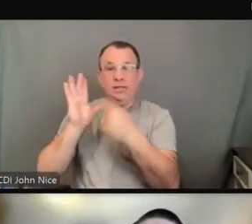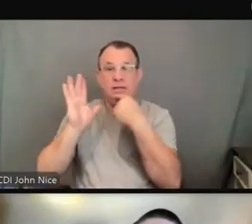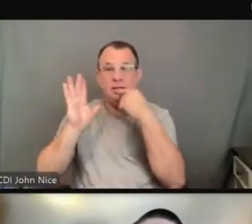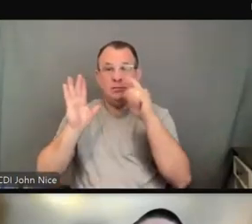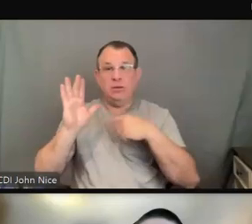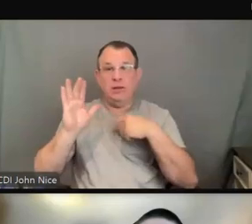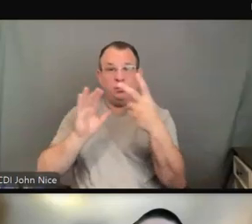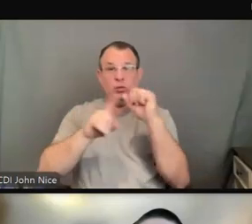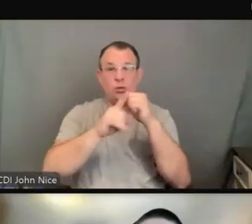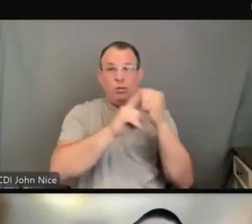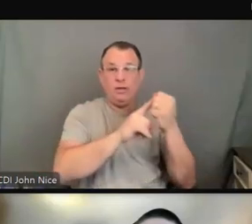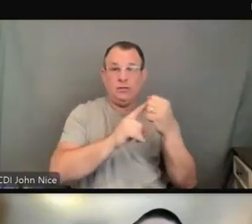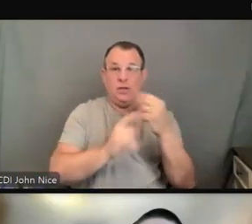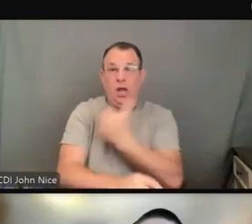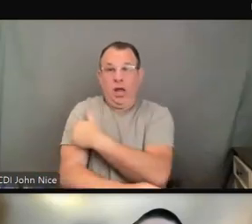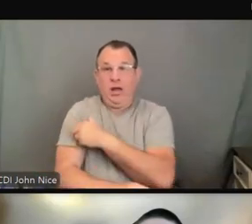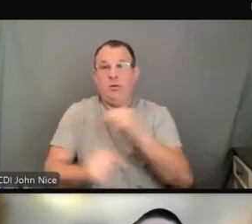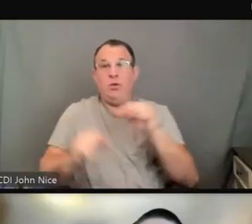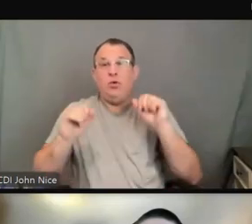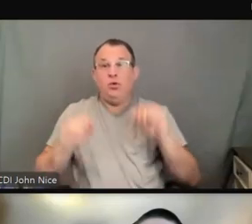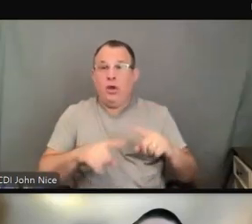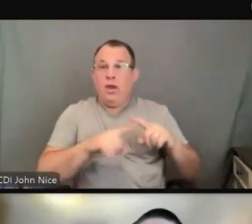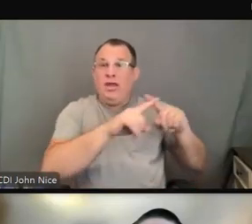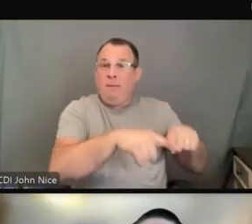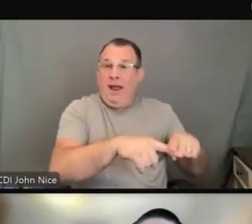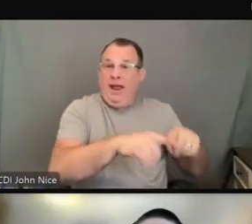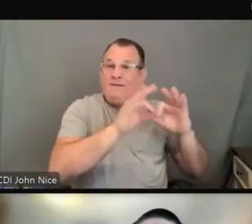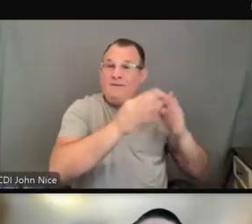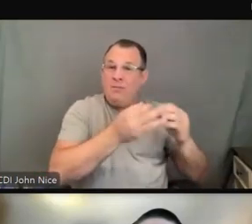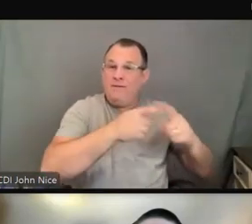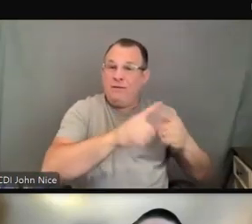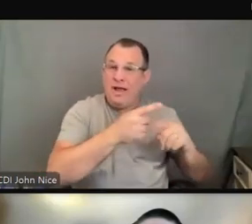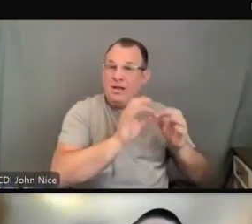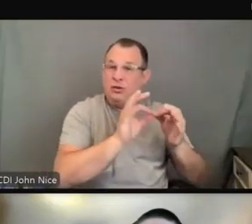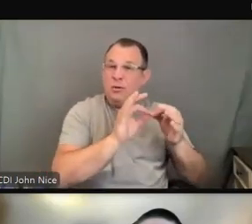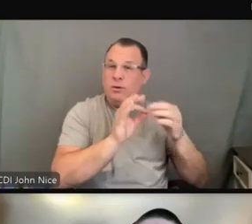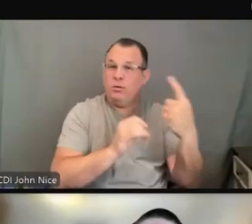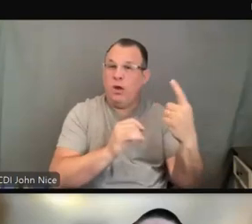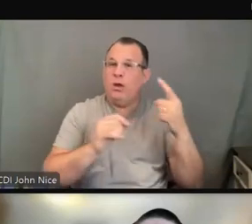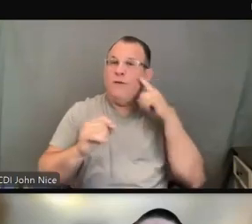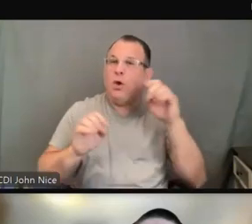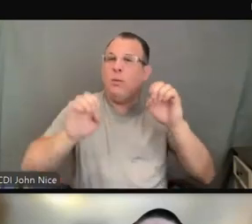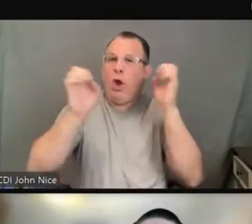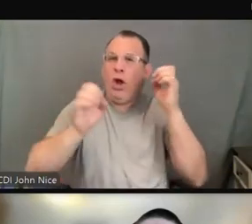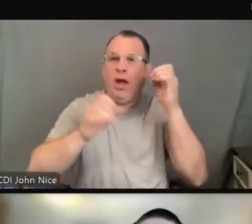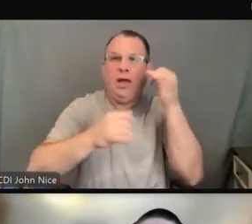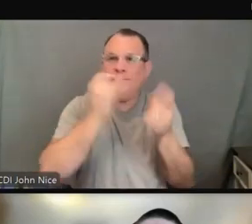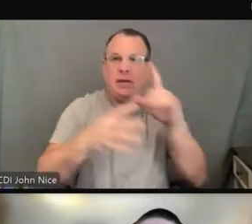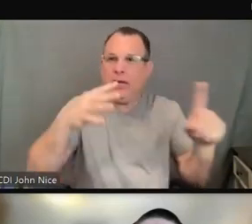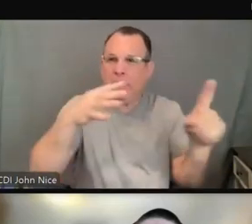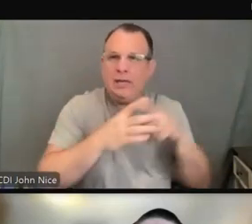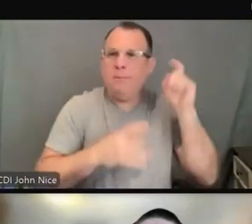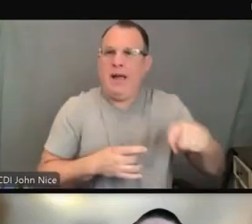on a companion to interpret. The first is in an emergency, but it would have to be an emergency